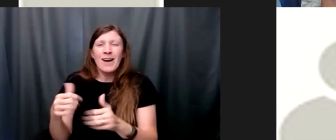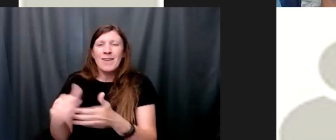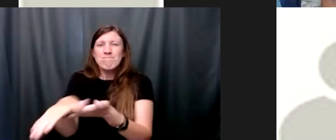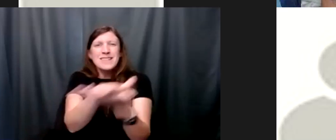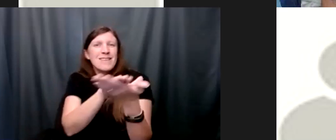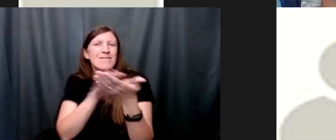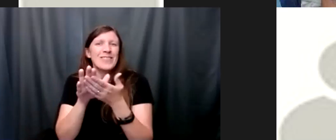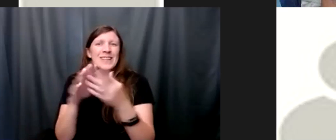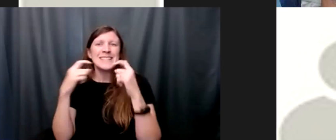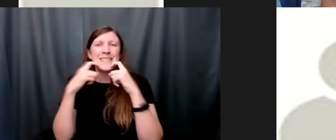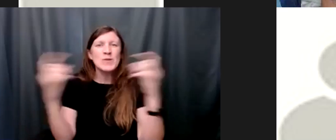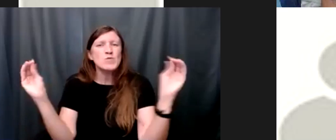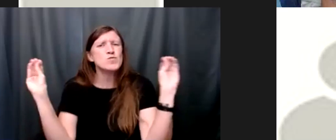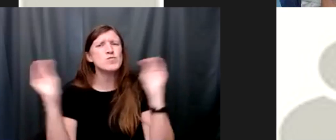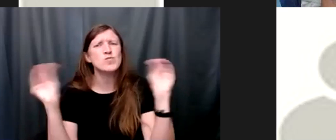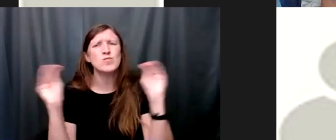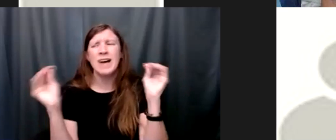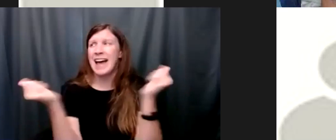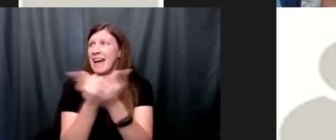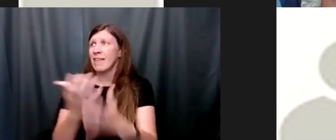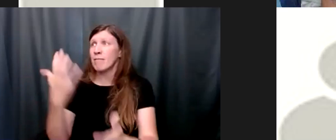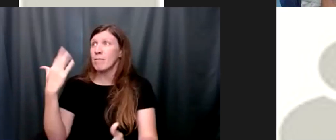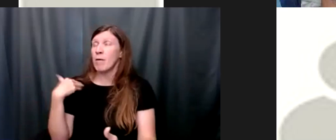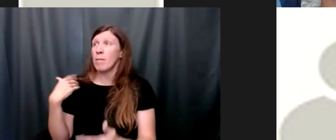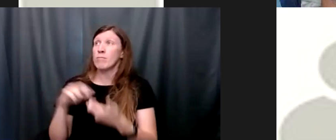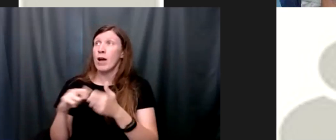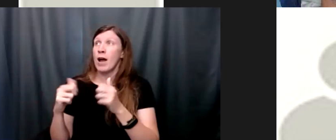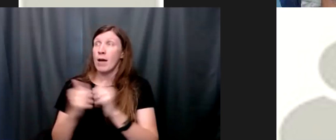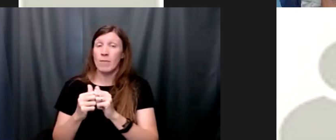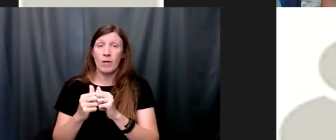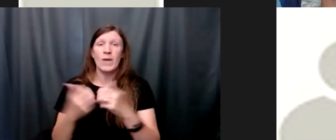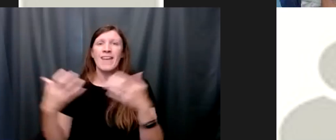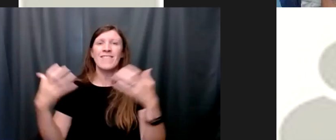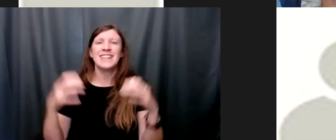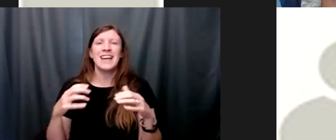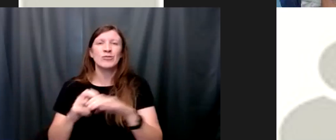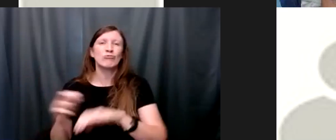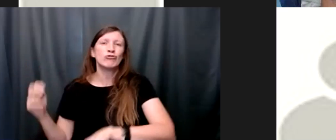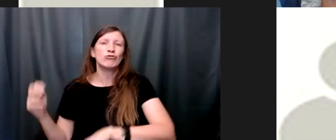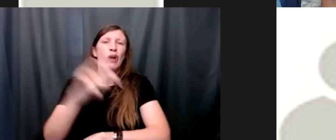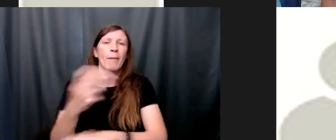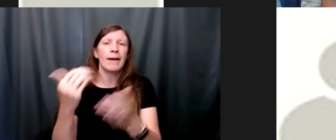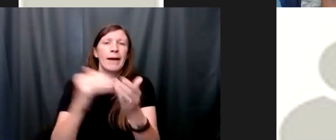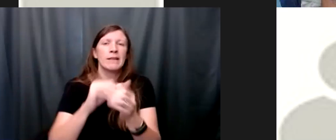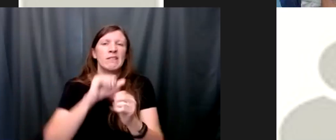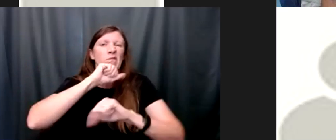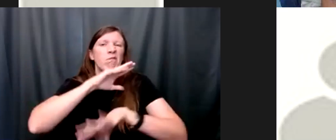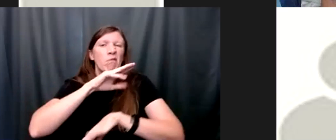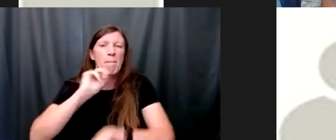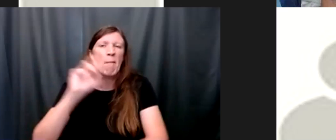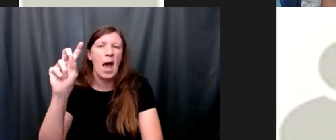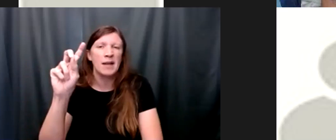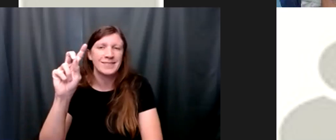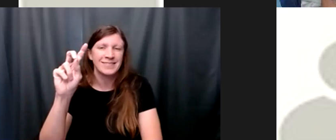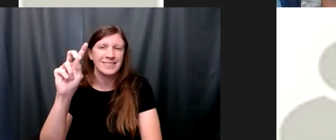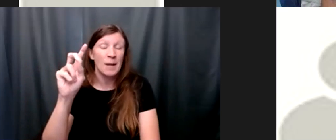clean of everything that came before but the problem is every day we have a chance to go jump back into the mud but the beautiful thing